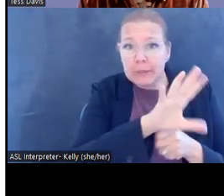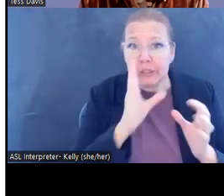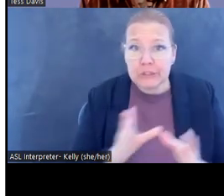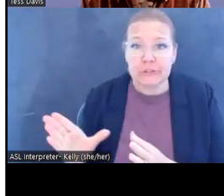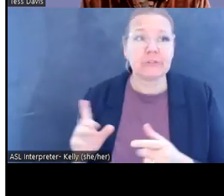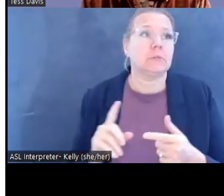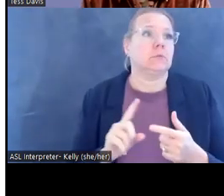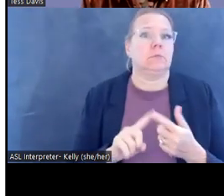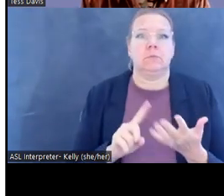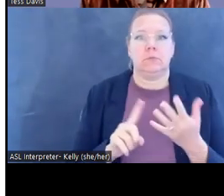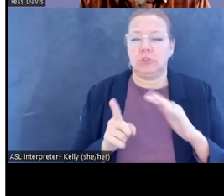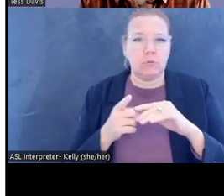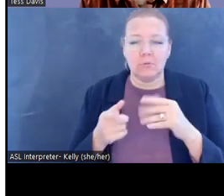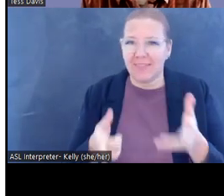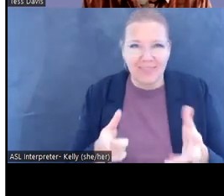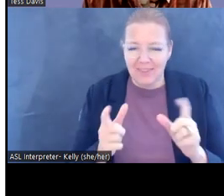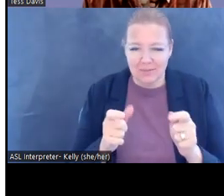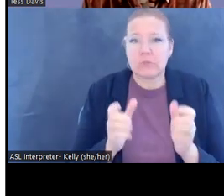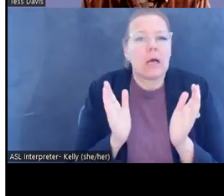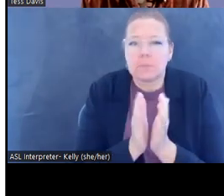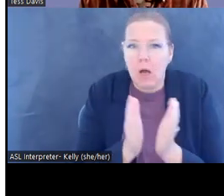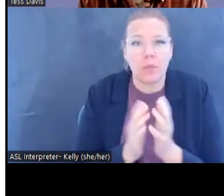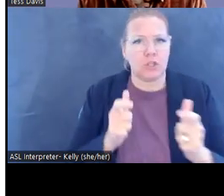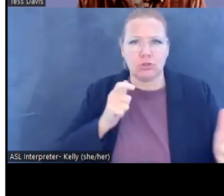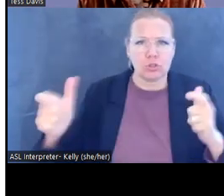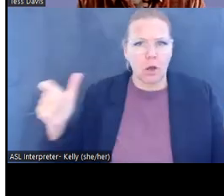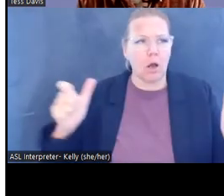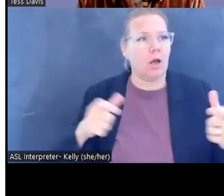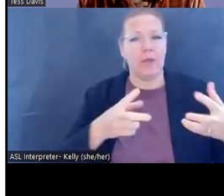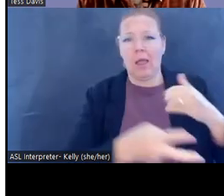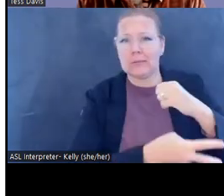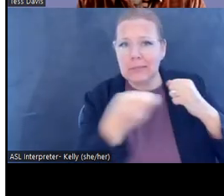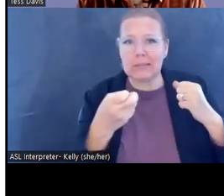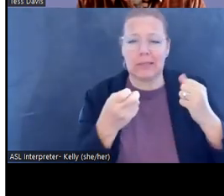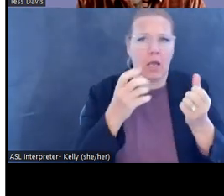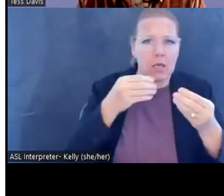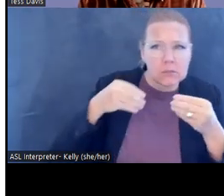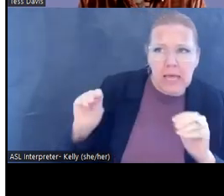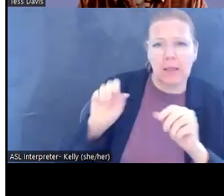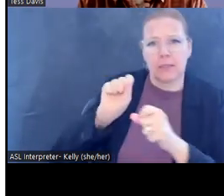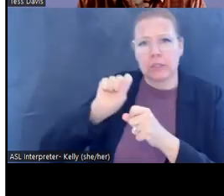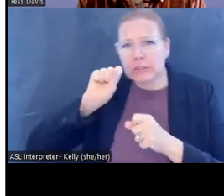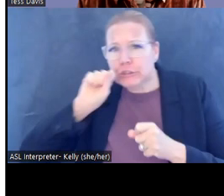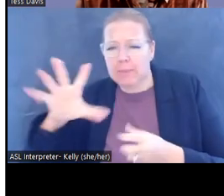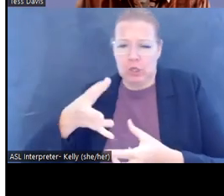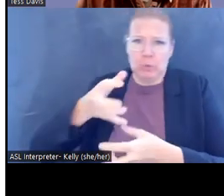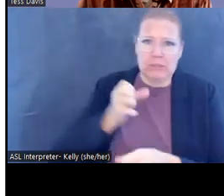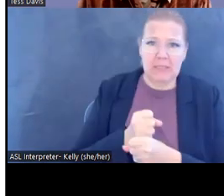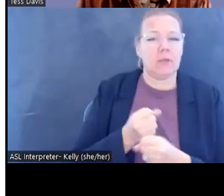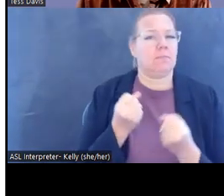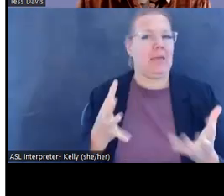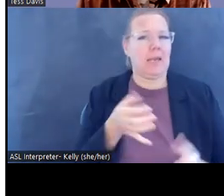run a trafficking network of this size involves the complicity of many, many experts around the world.